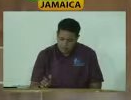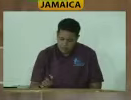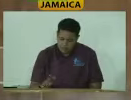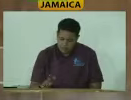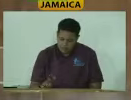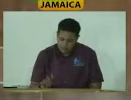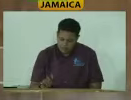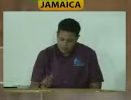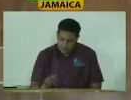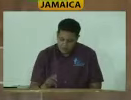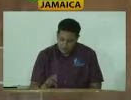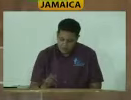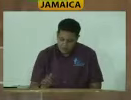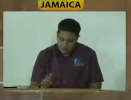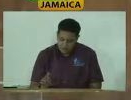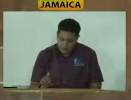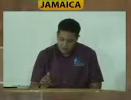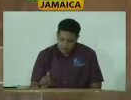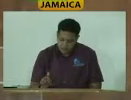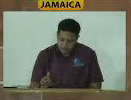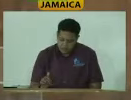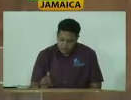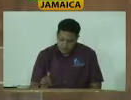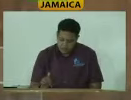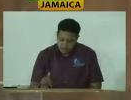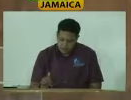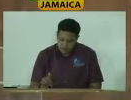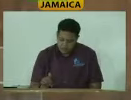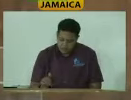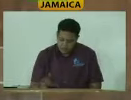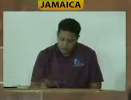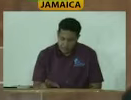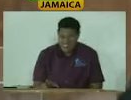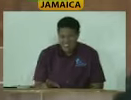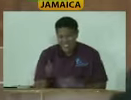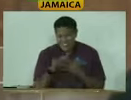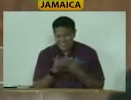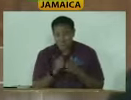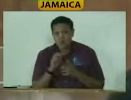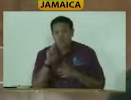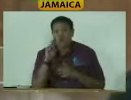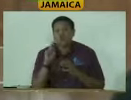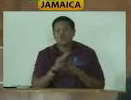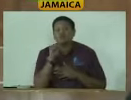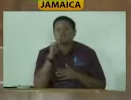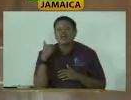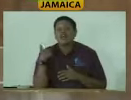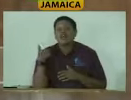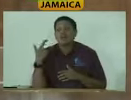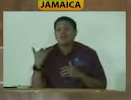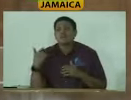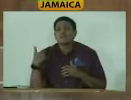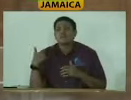Carlton, I think it's called, in Canada, which is an institution